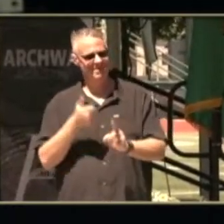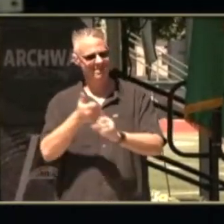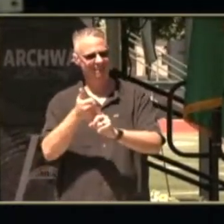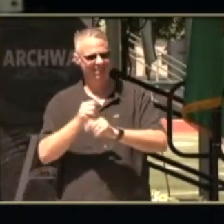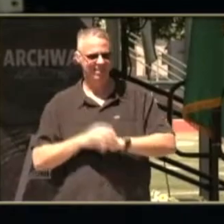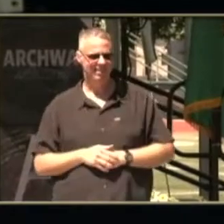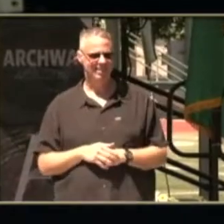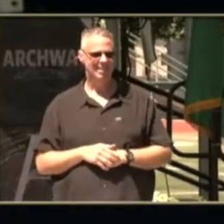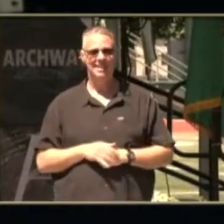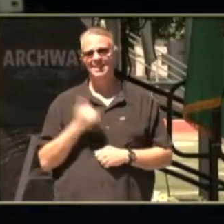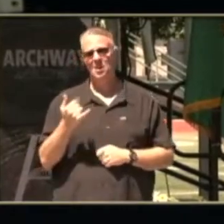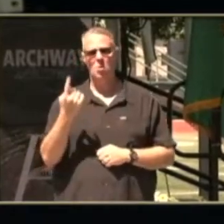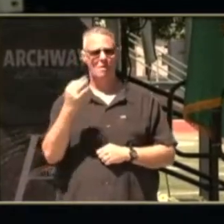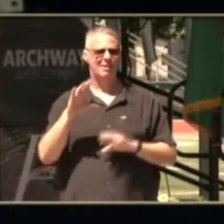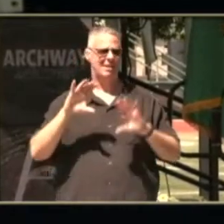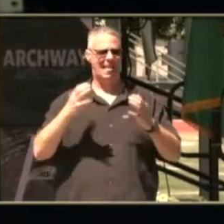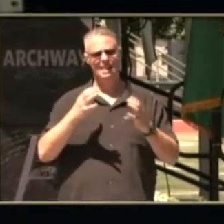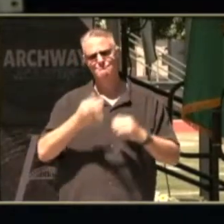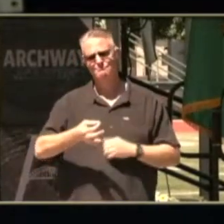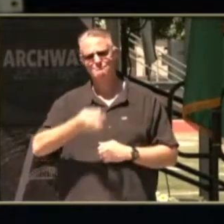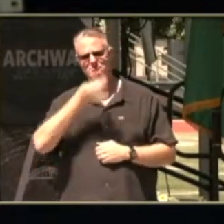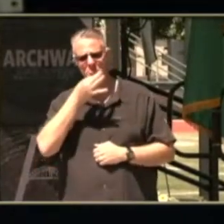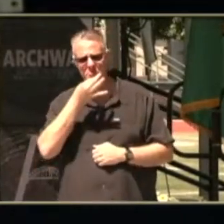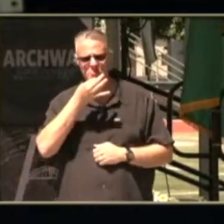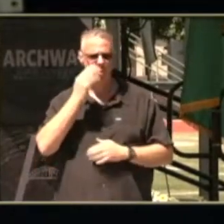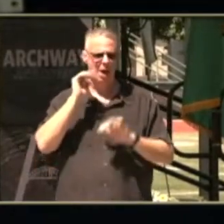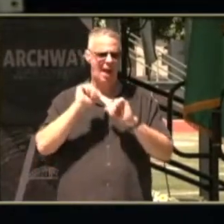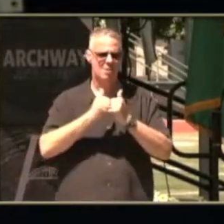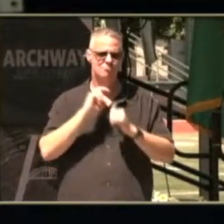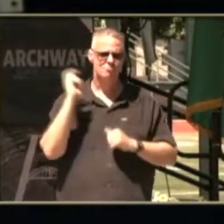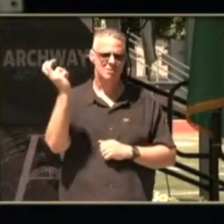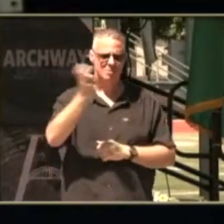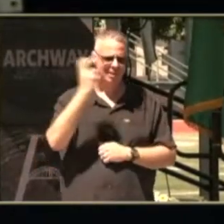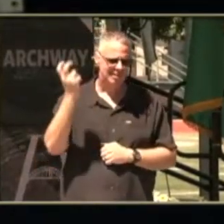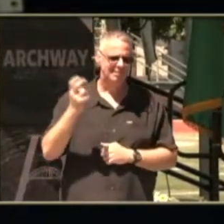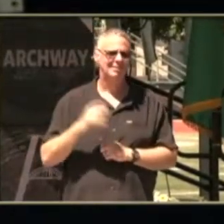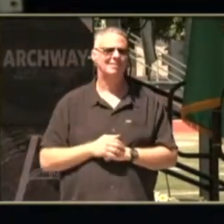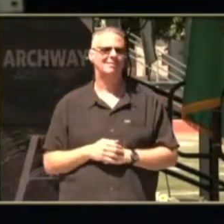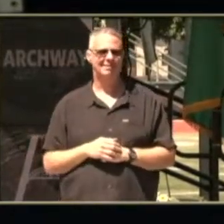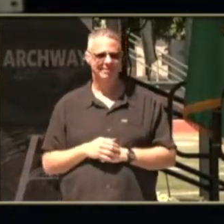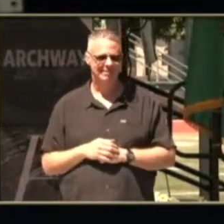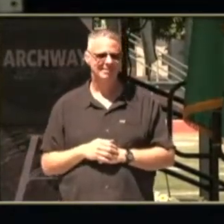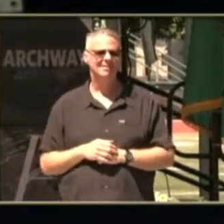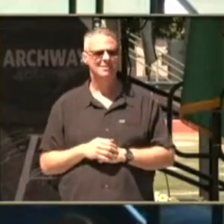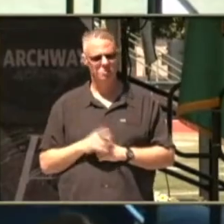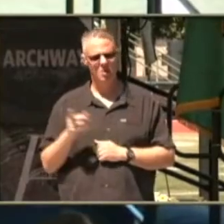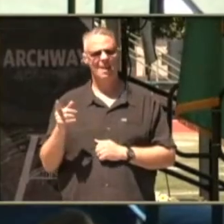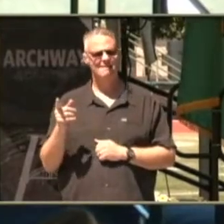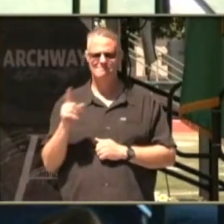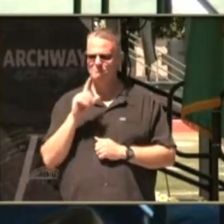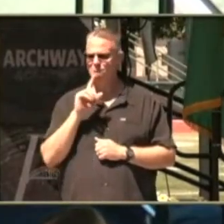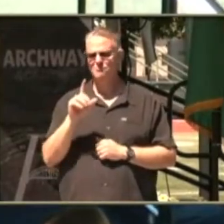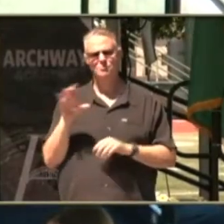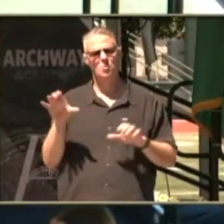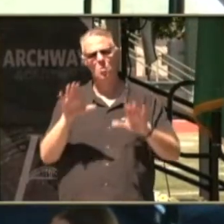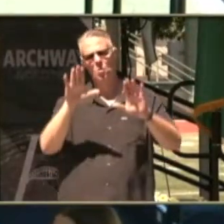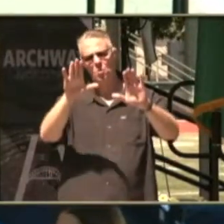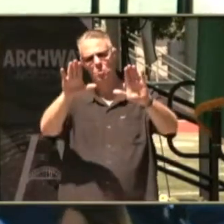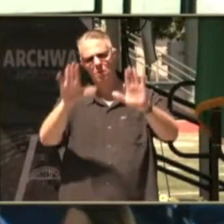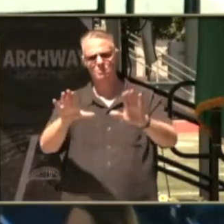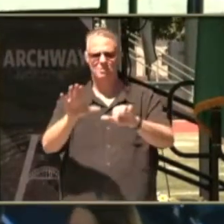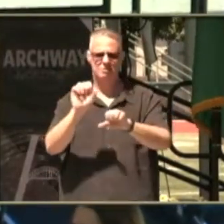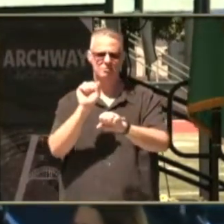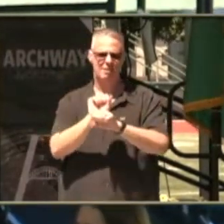and one of the class experts at using transportation um and you have a fan you do a fantastic